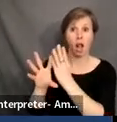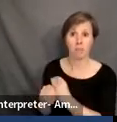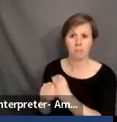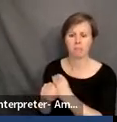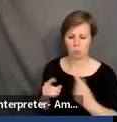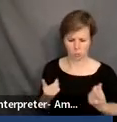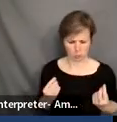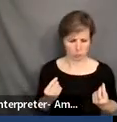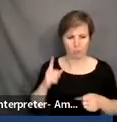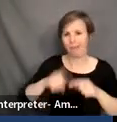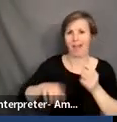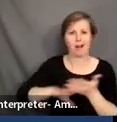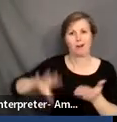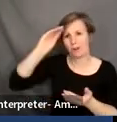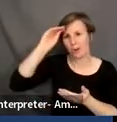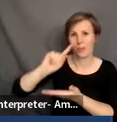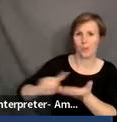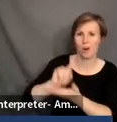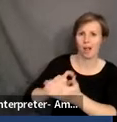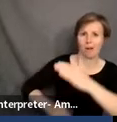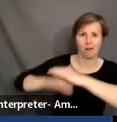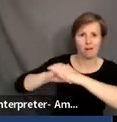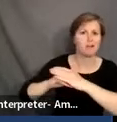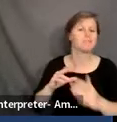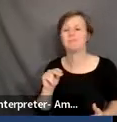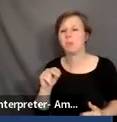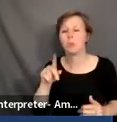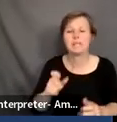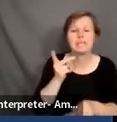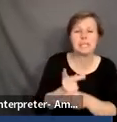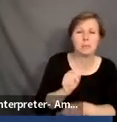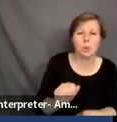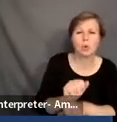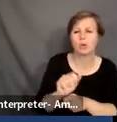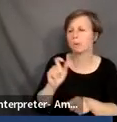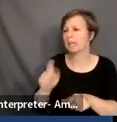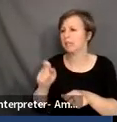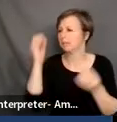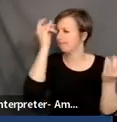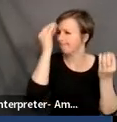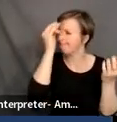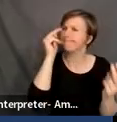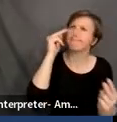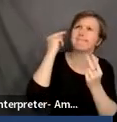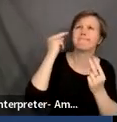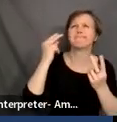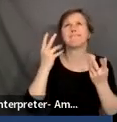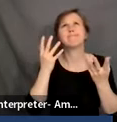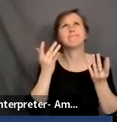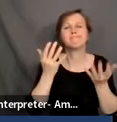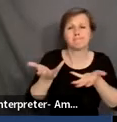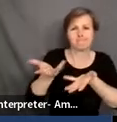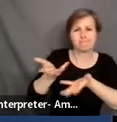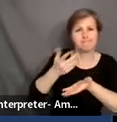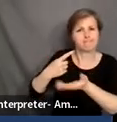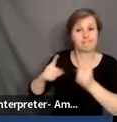that we can't learn everything in one hour. We need to keep working, keep reflecting. The recording and reflection questions that were written by the panelists